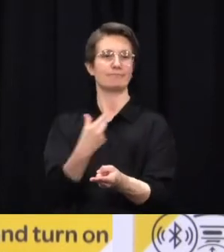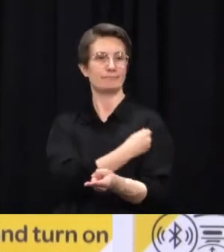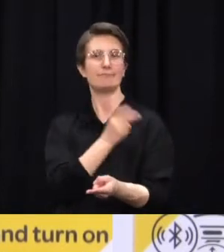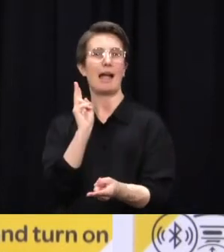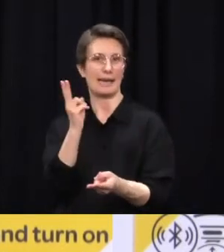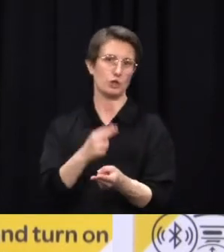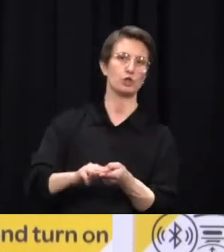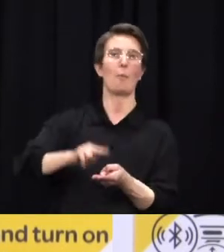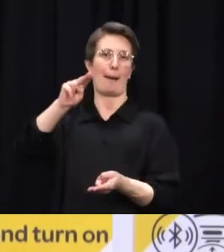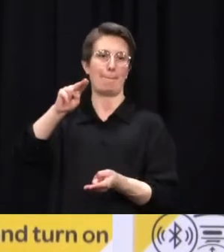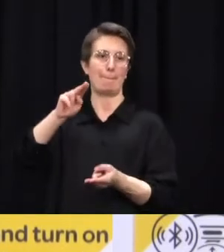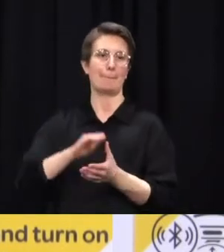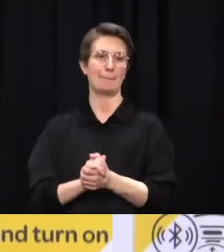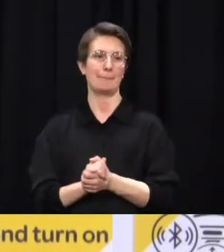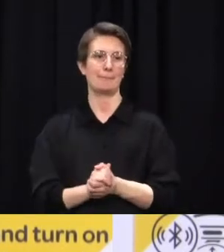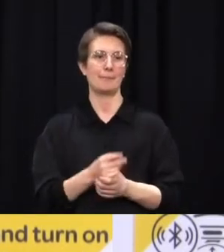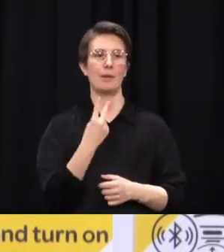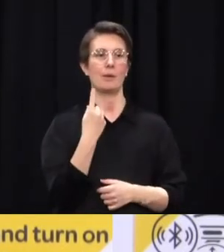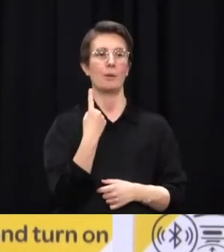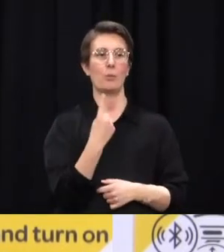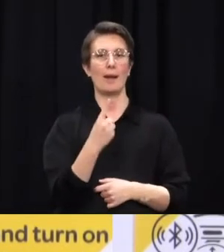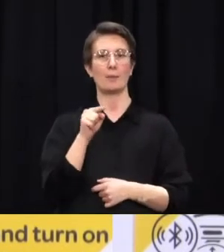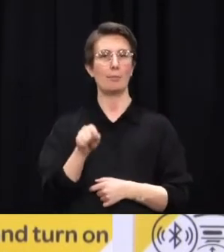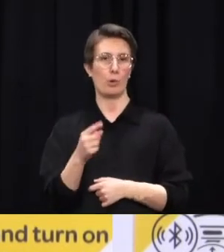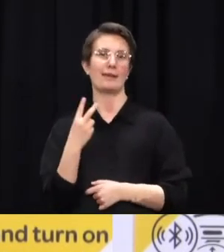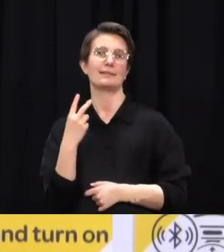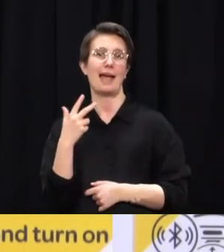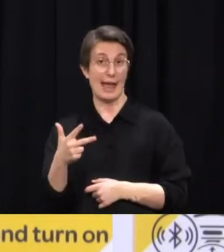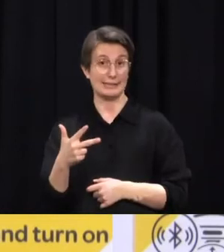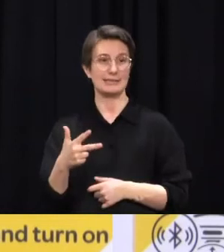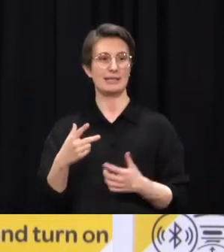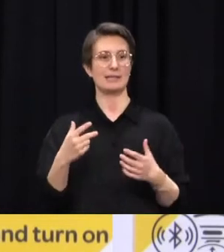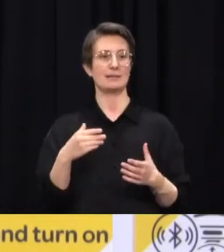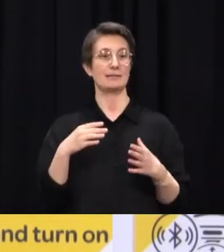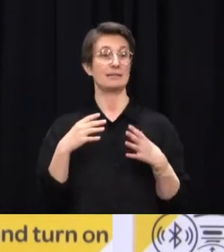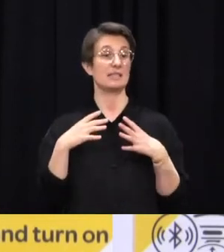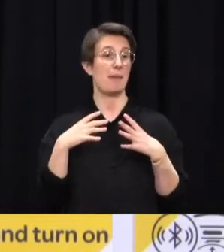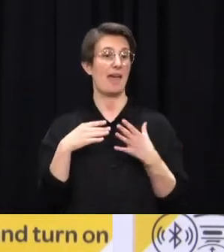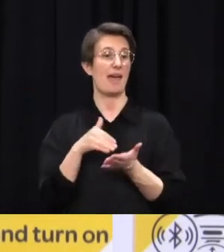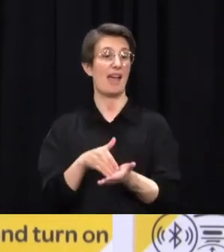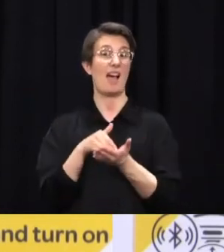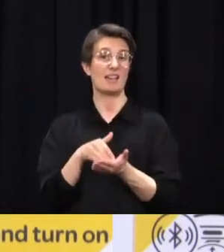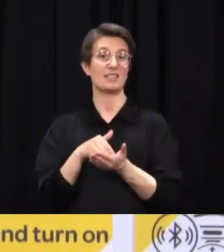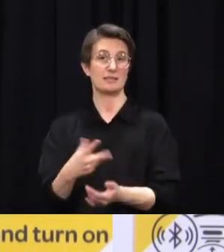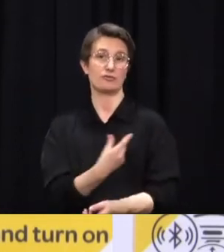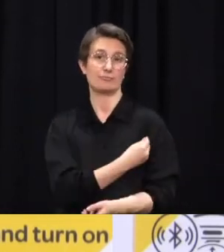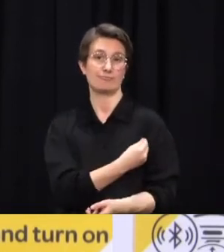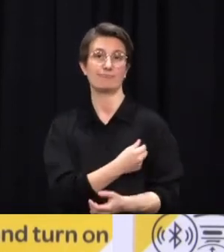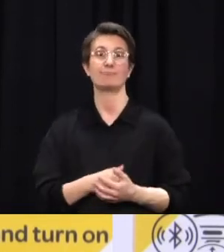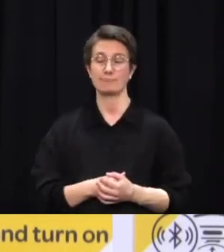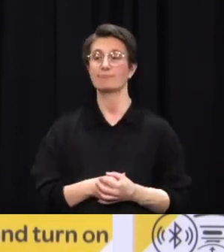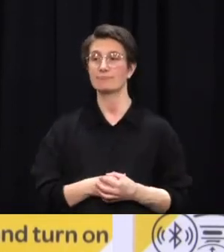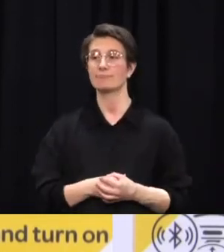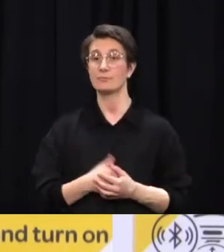looking at what our needs will be. And we'd make that decision, as we always have, based on the best health and science advice